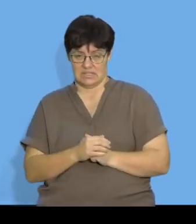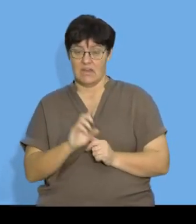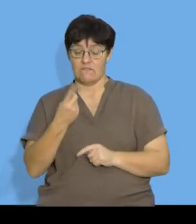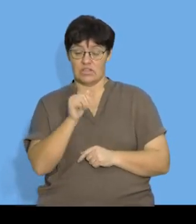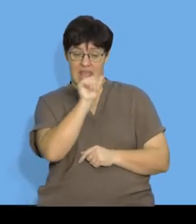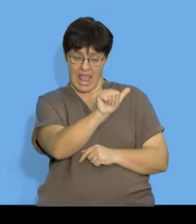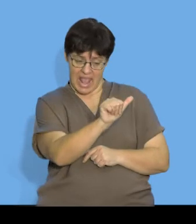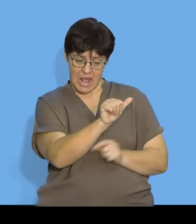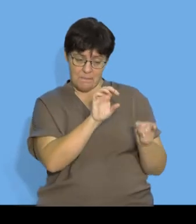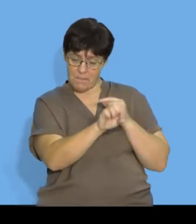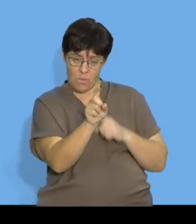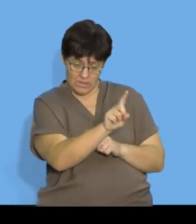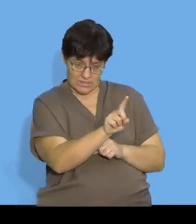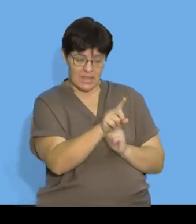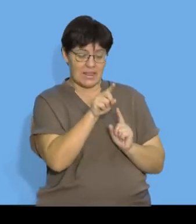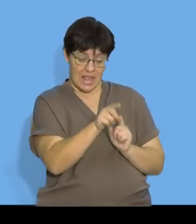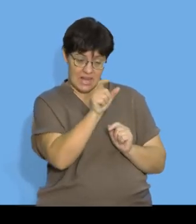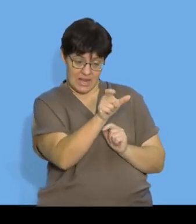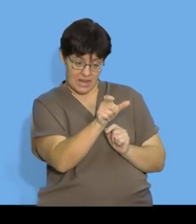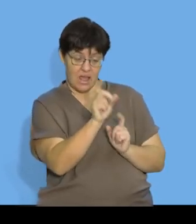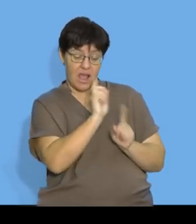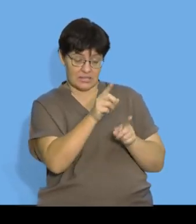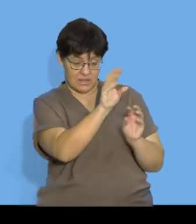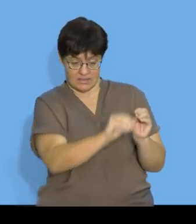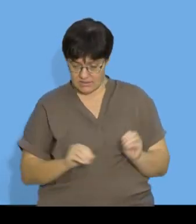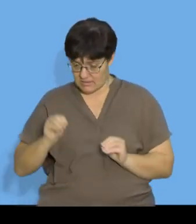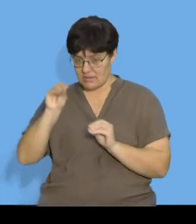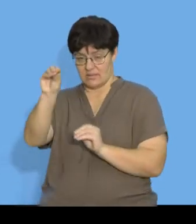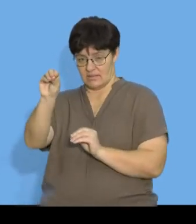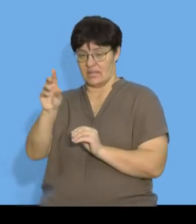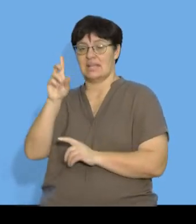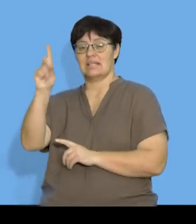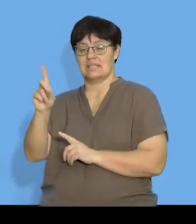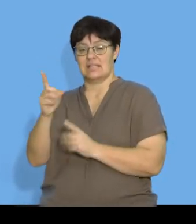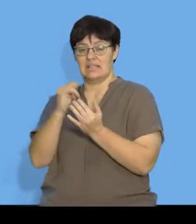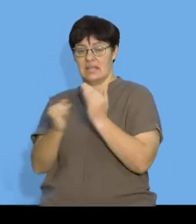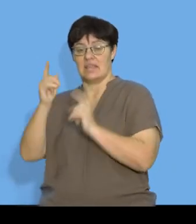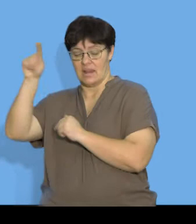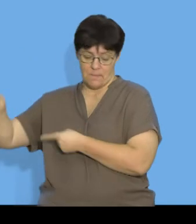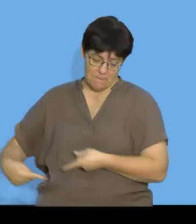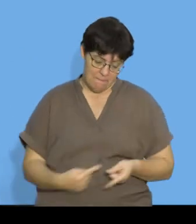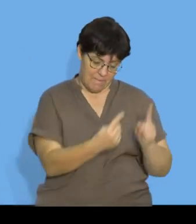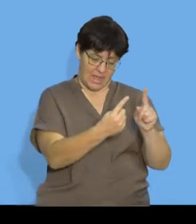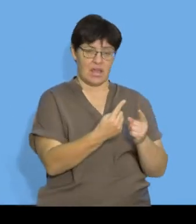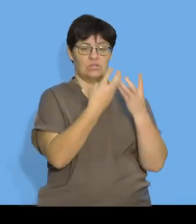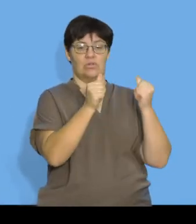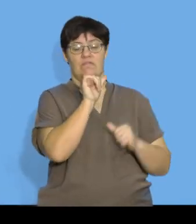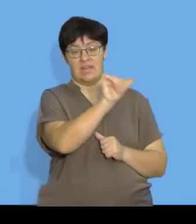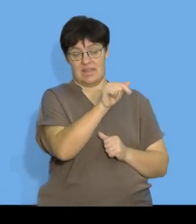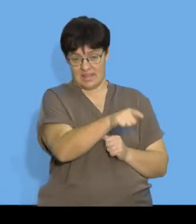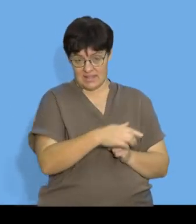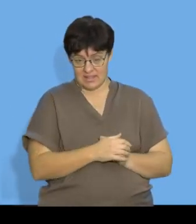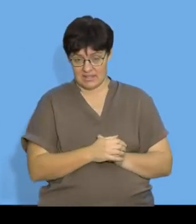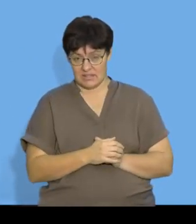and then I isolated my D and took it back to solve for A so T N will be